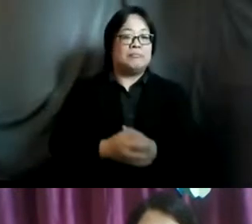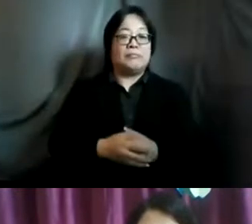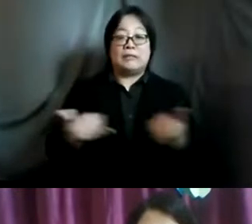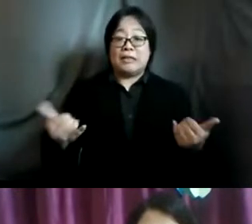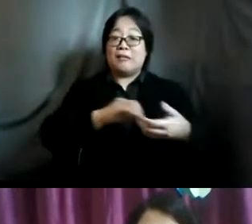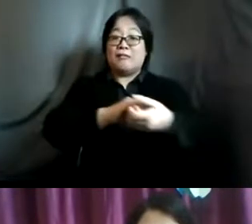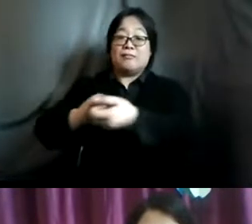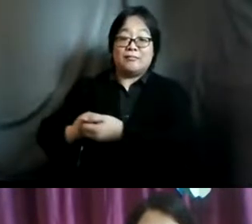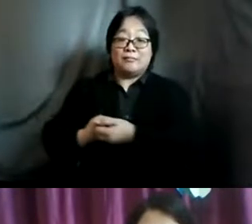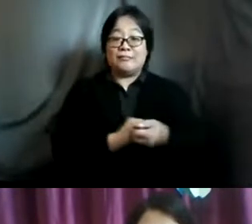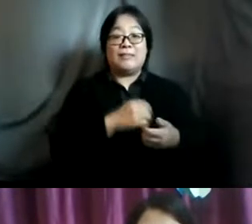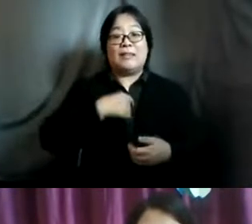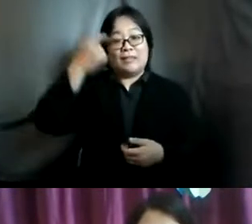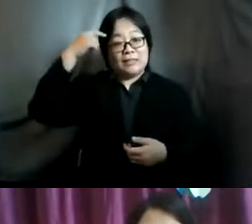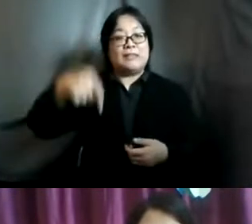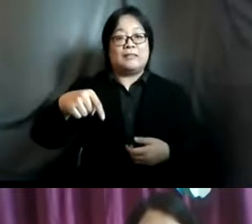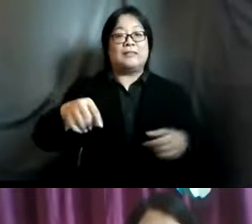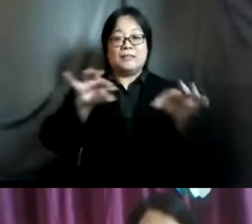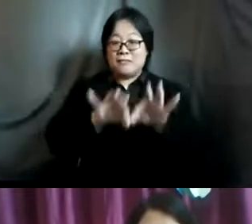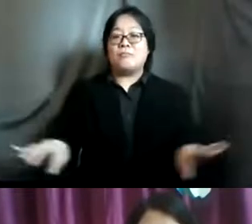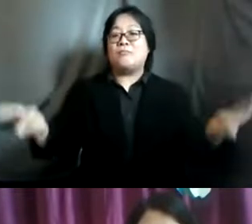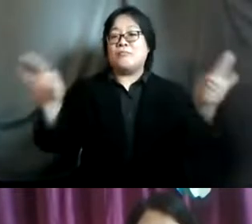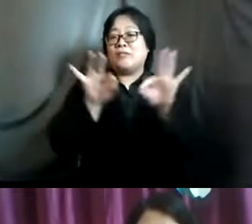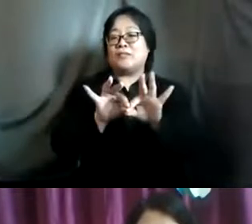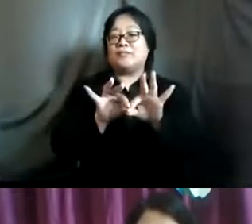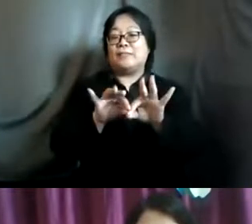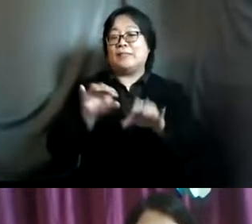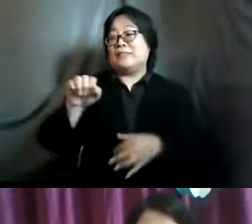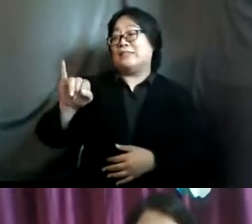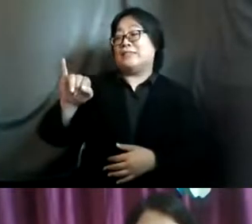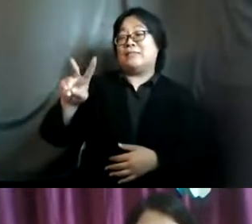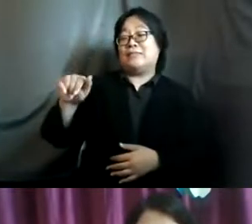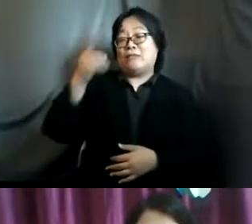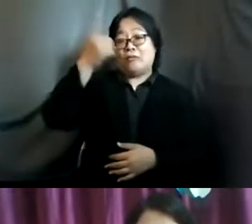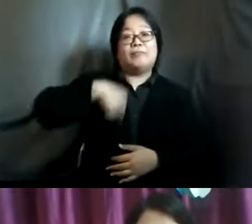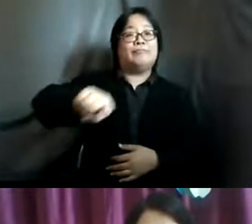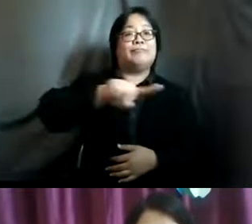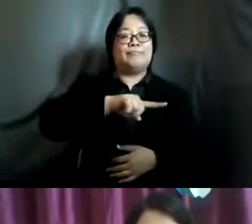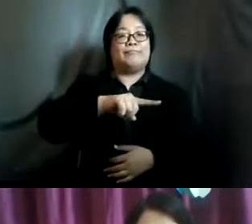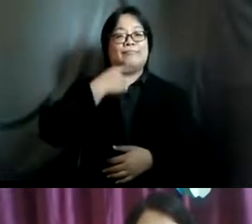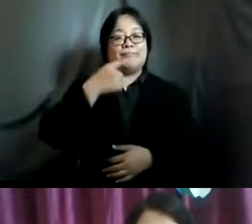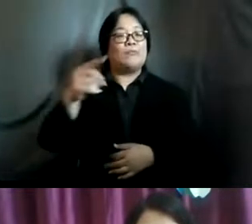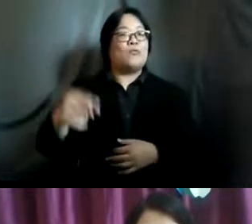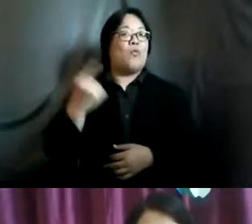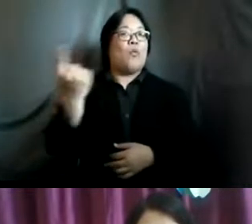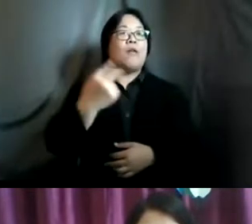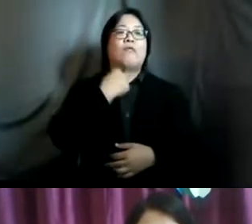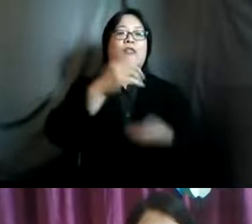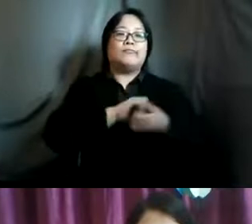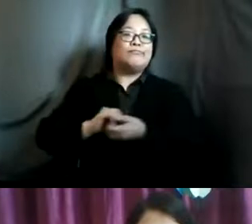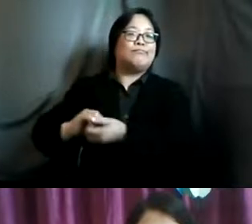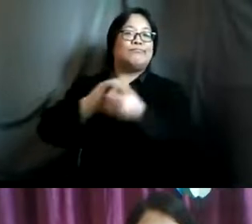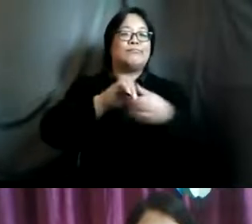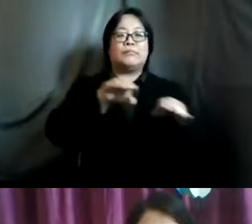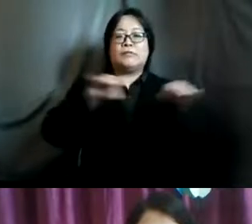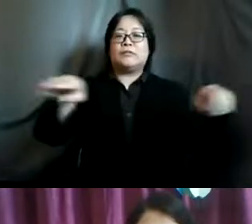think this is extremely key as also siva mentioned for us to be able to be a one voice at the national level